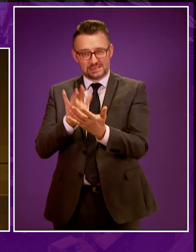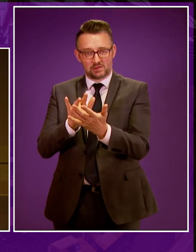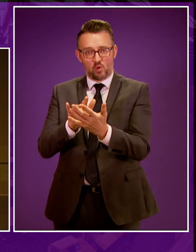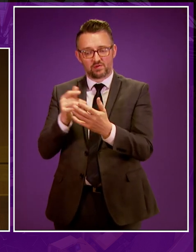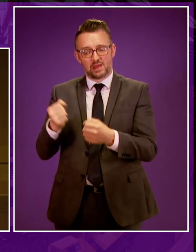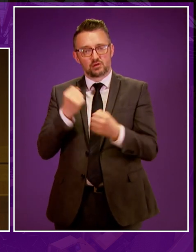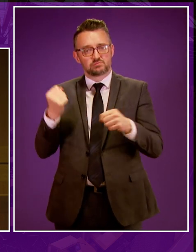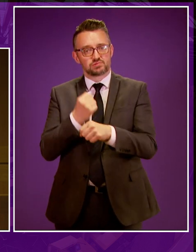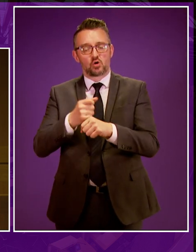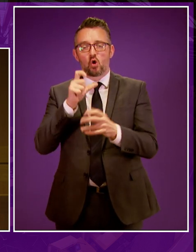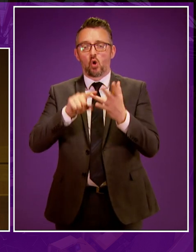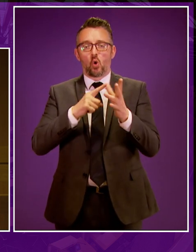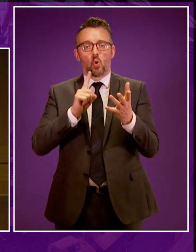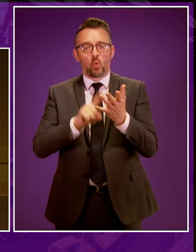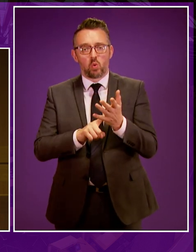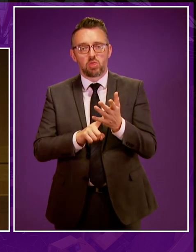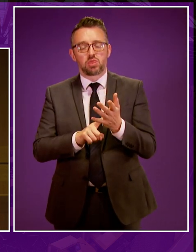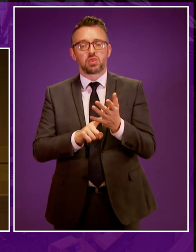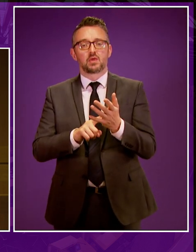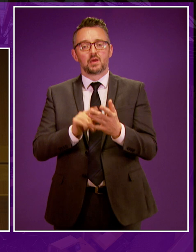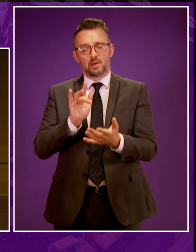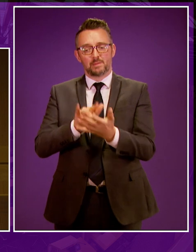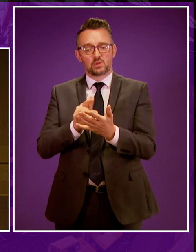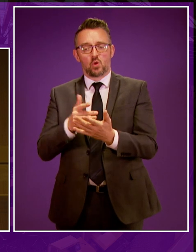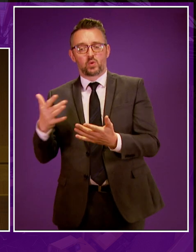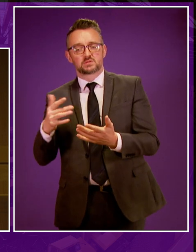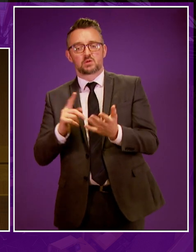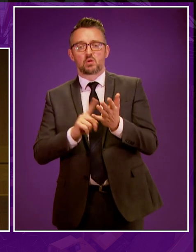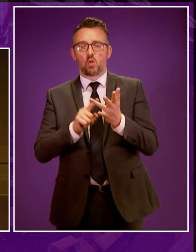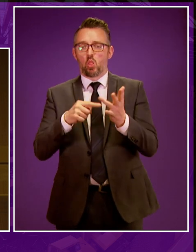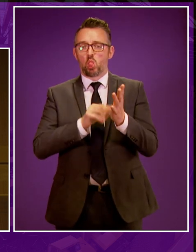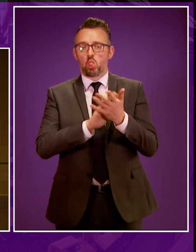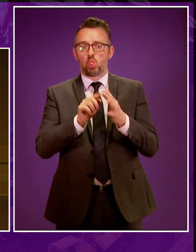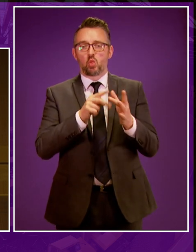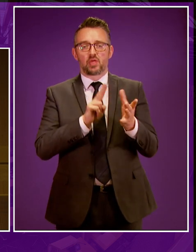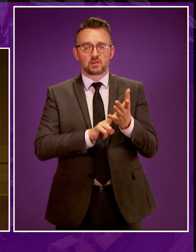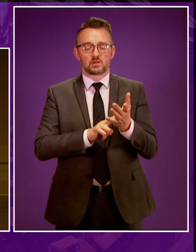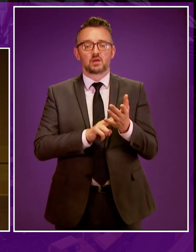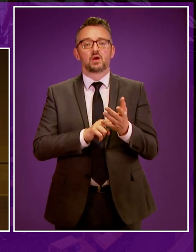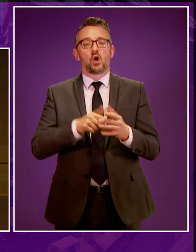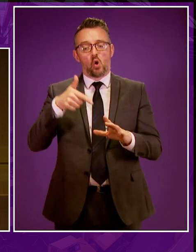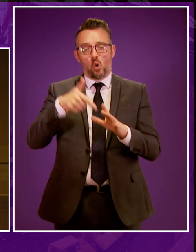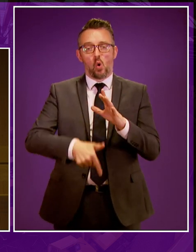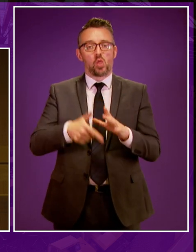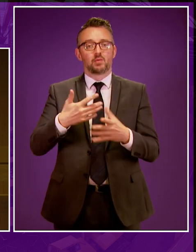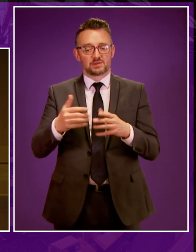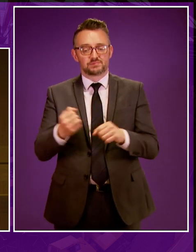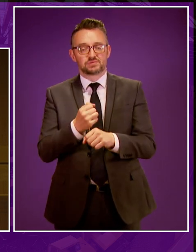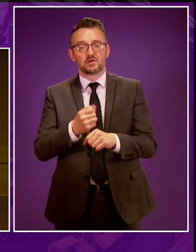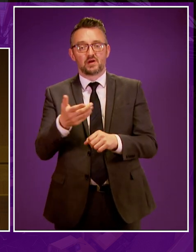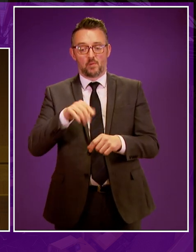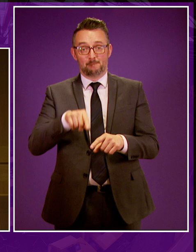Scotland's energy production, coal production in mid and West Lothian and the world's oil industry began in West Lothian with the shale